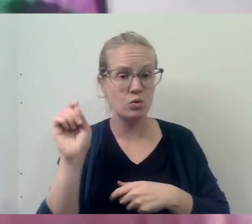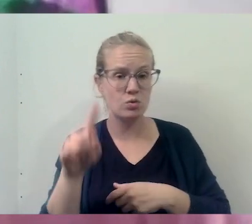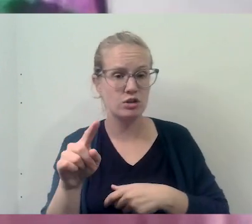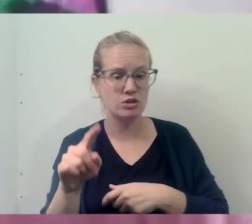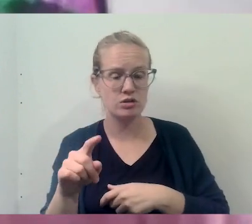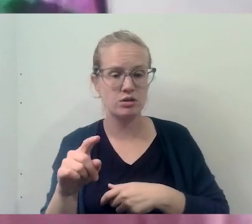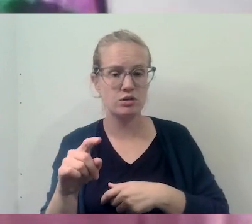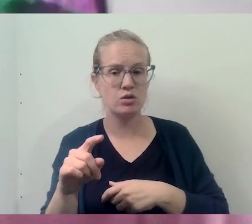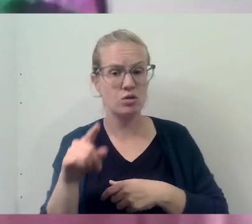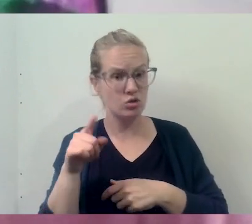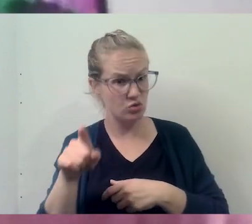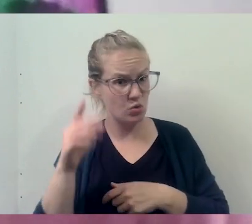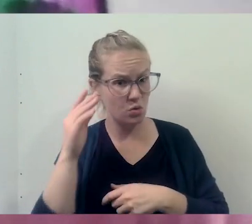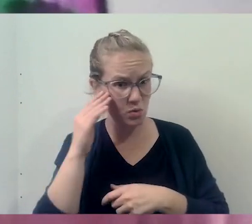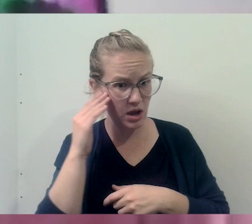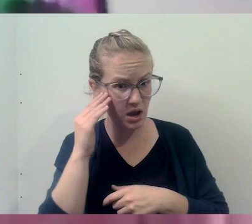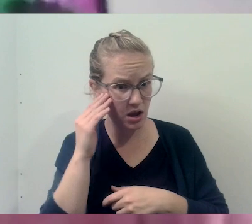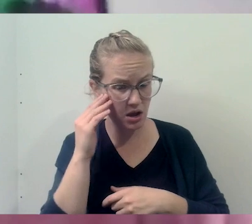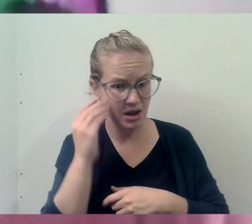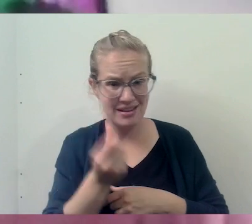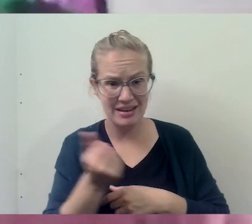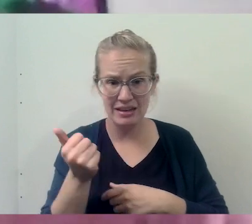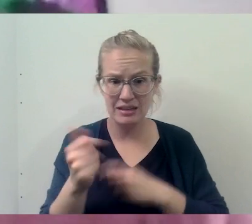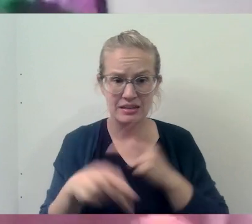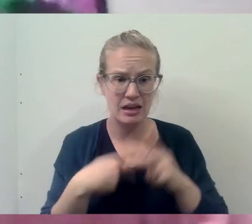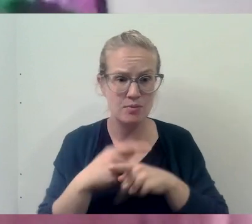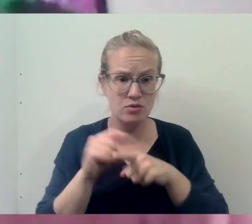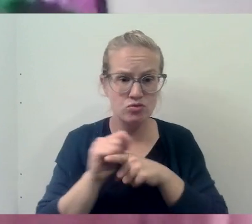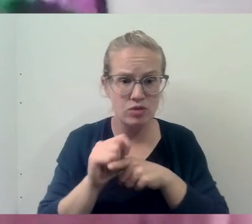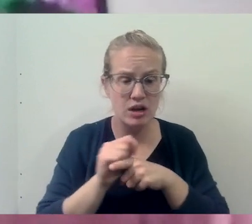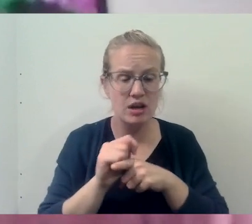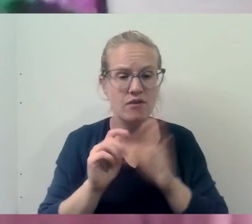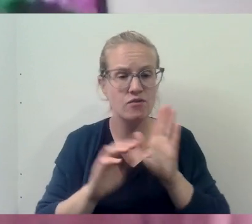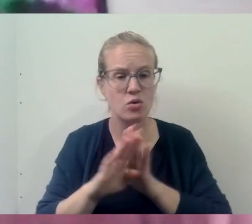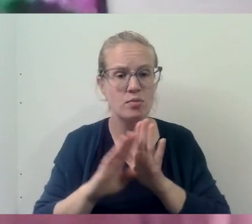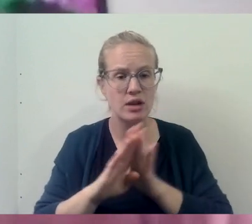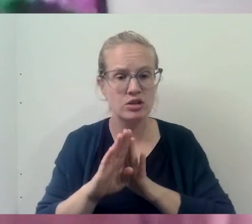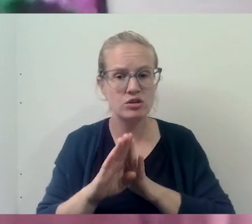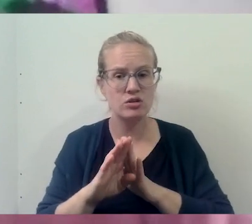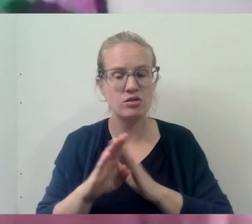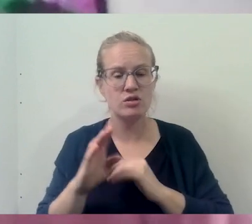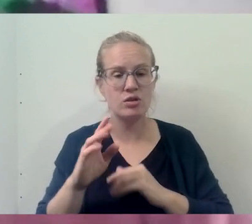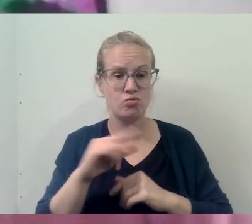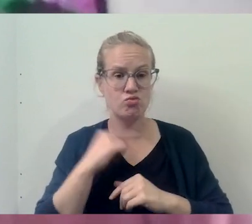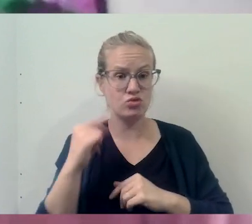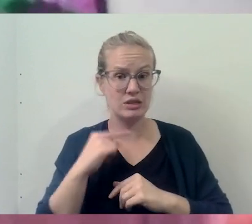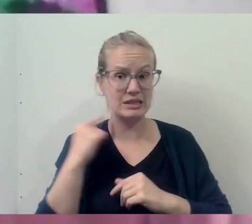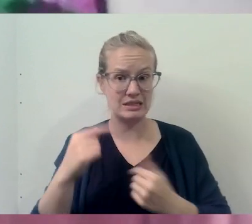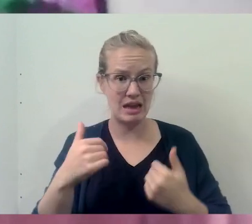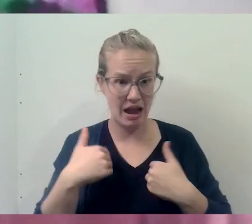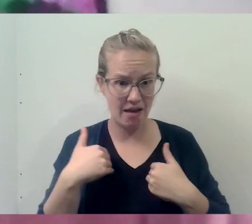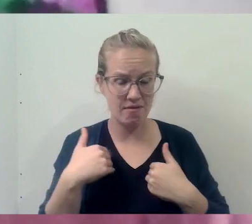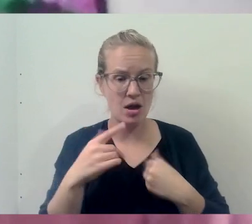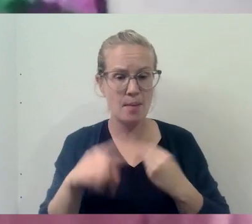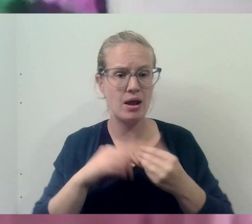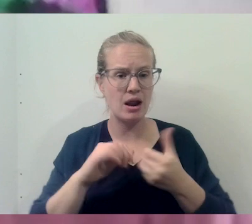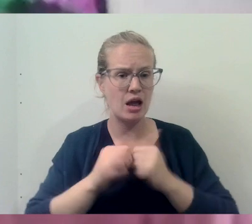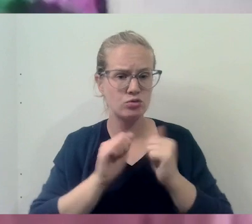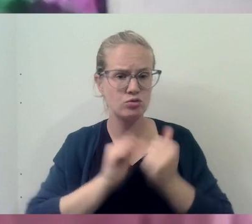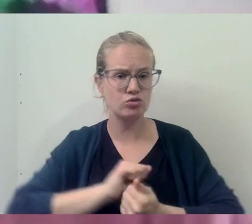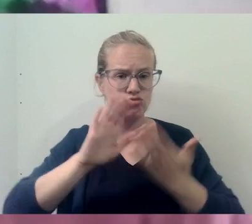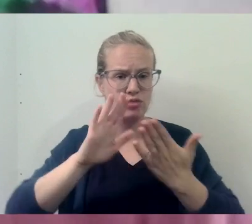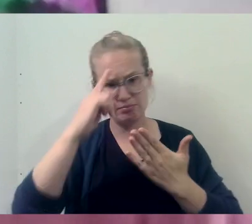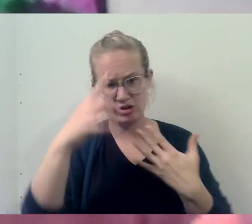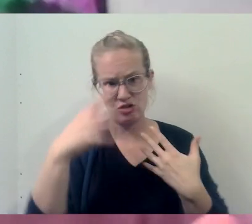is, um, are you aware of, um, any kind of training or formation that priests receive on how to address those